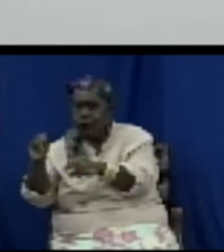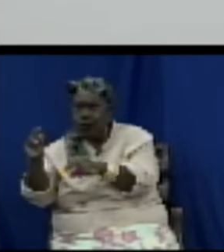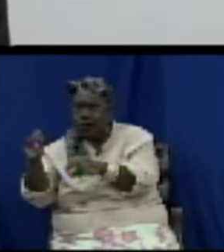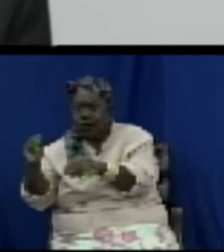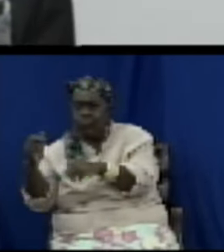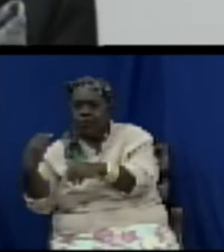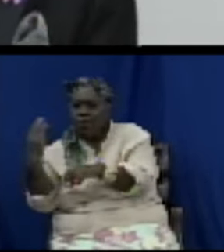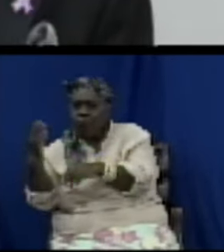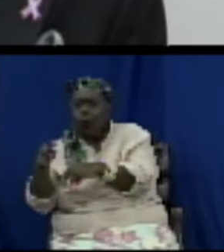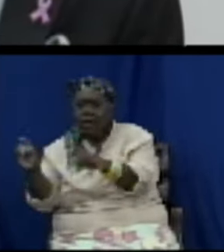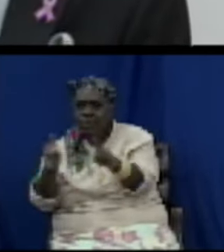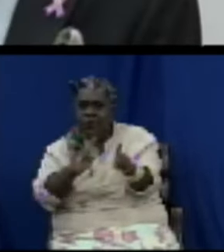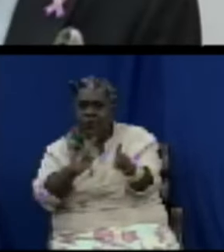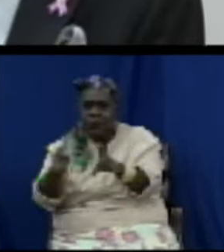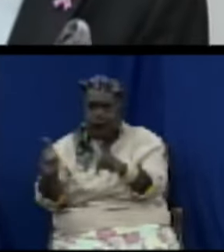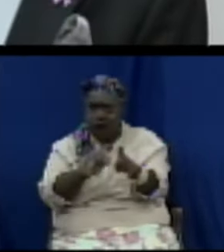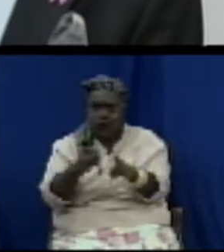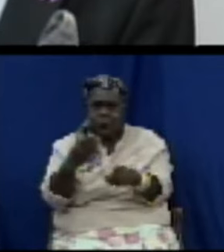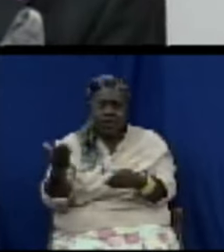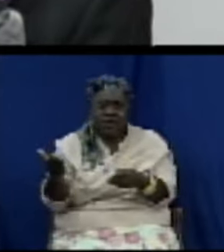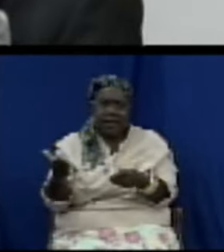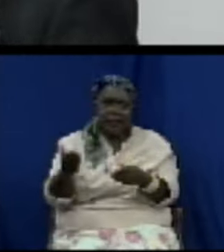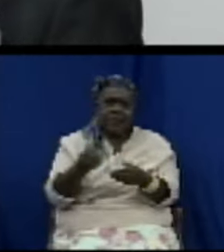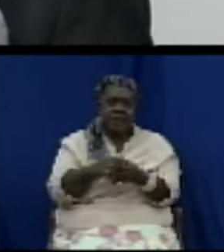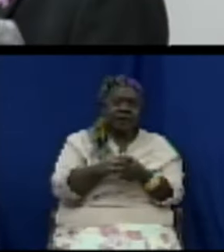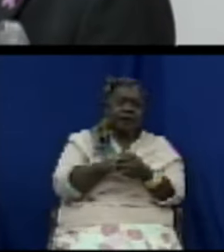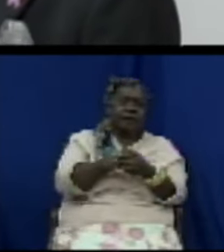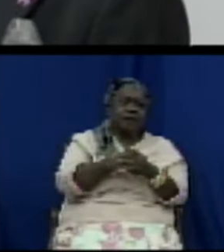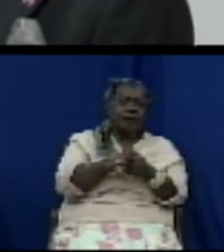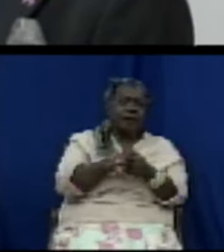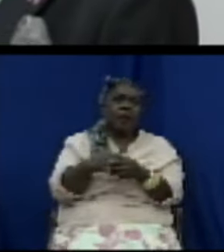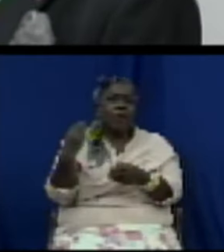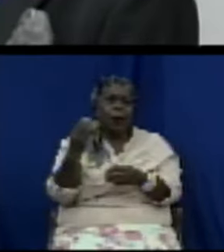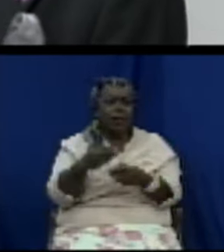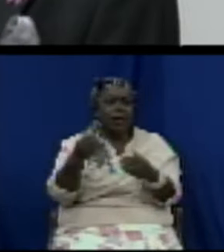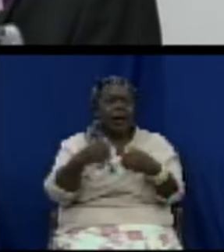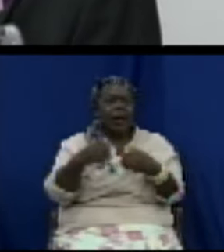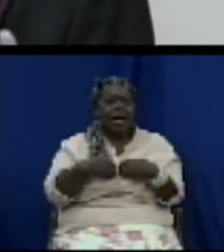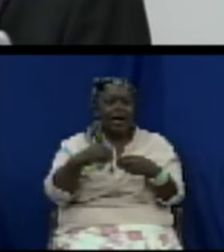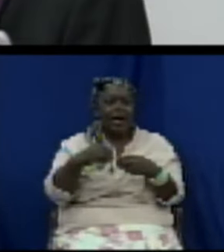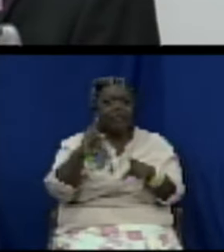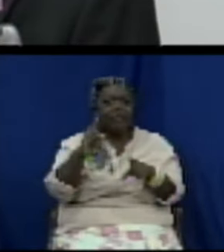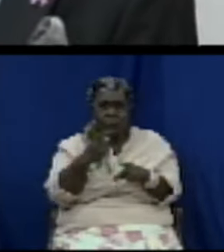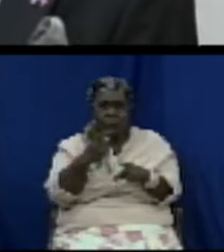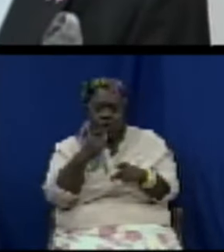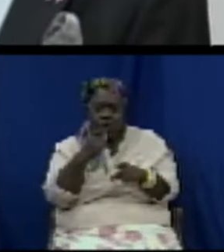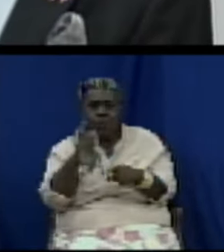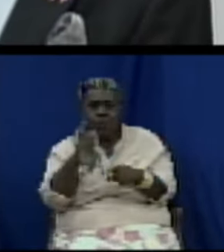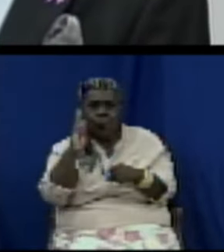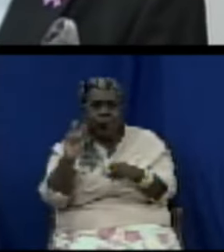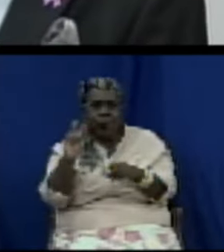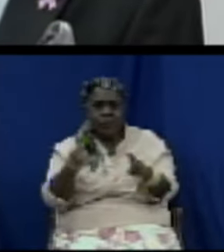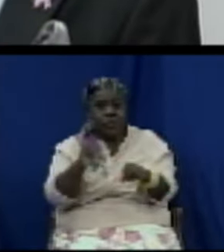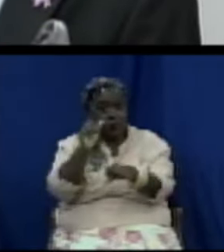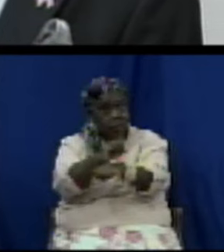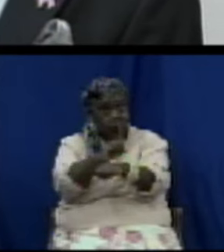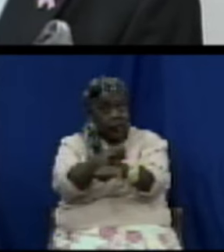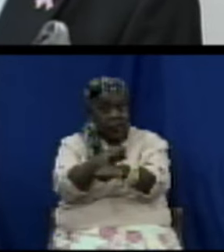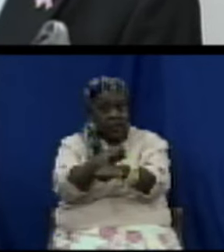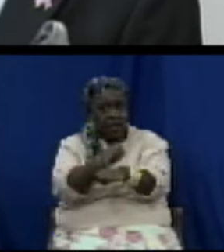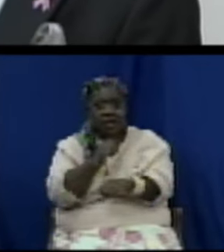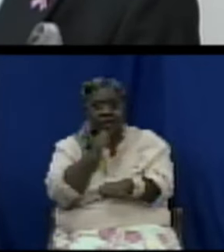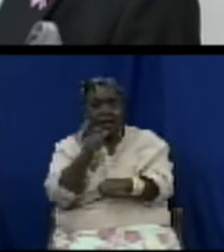it must have officers who can execute what